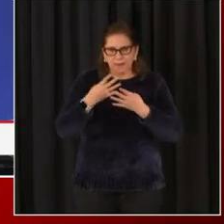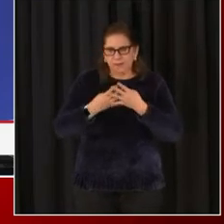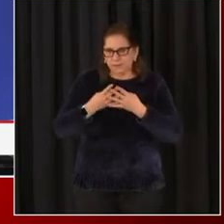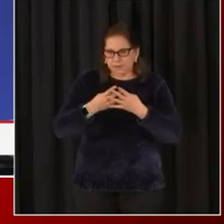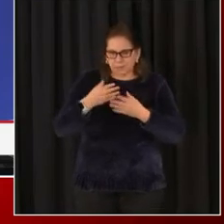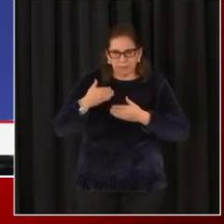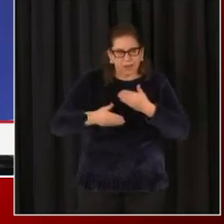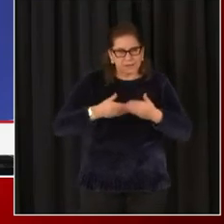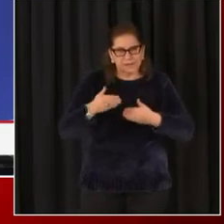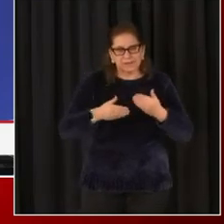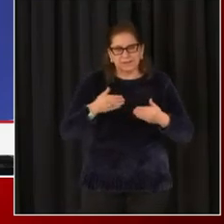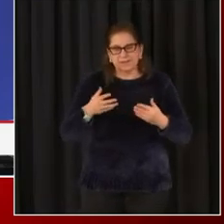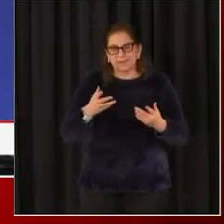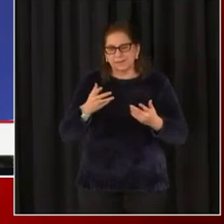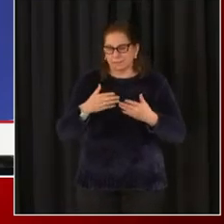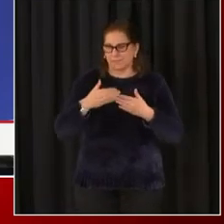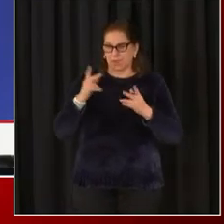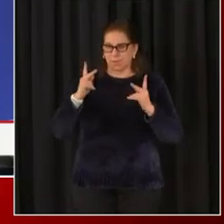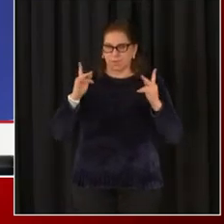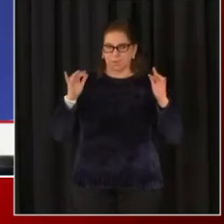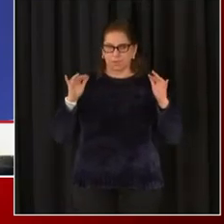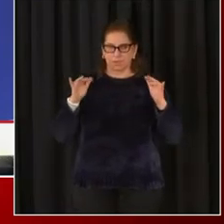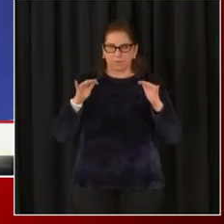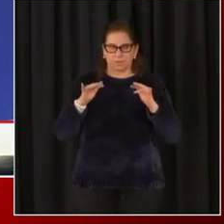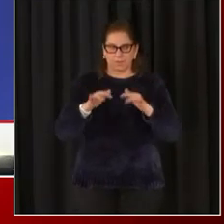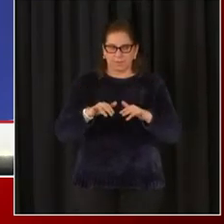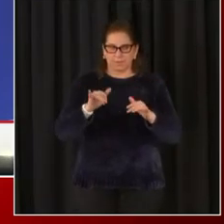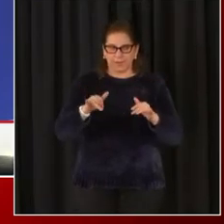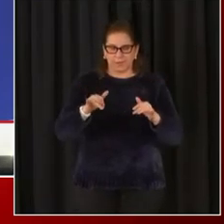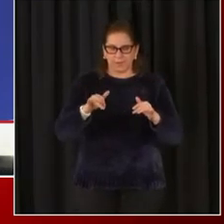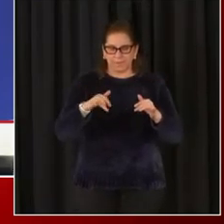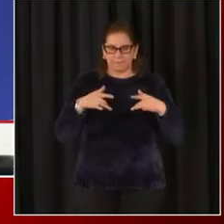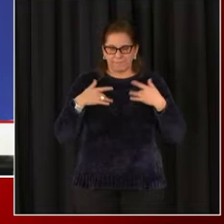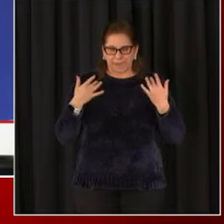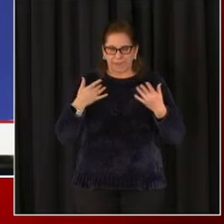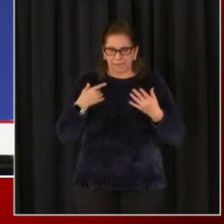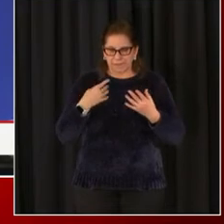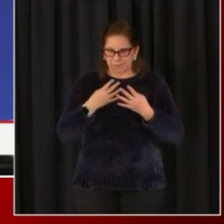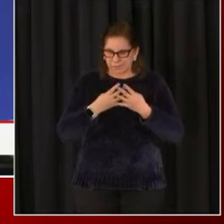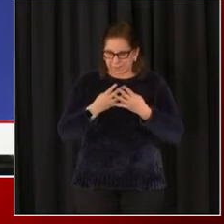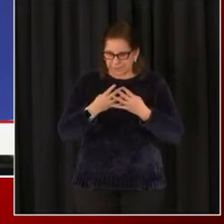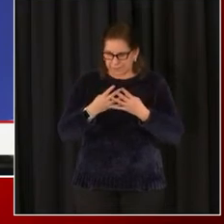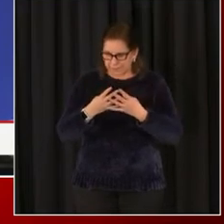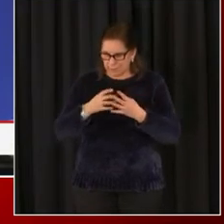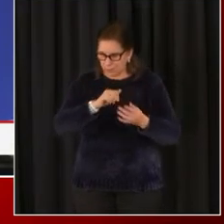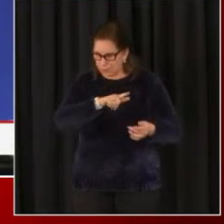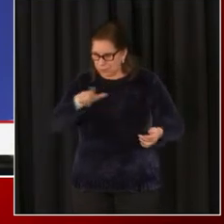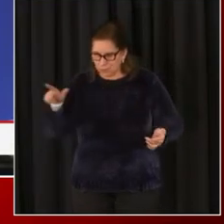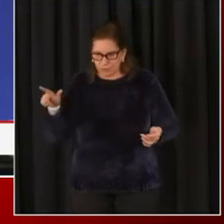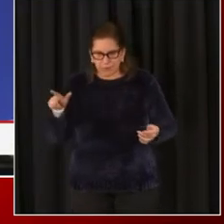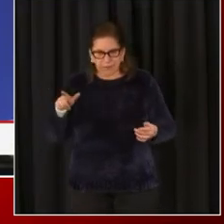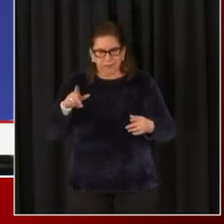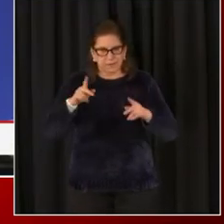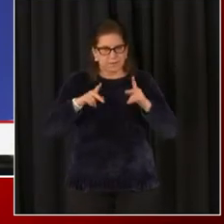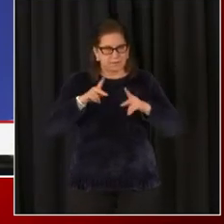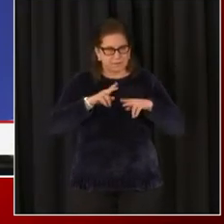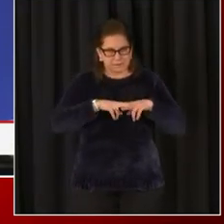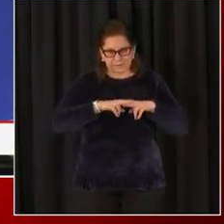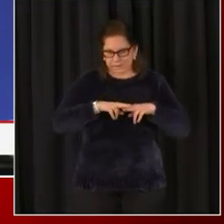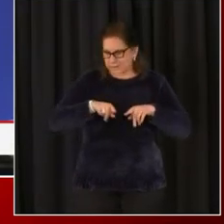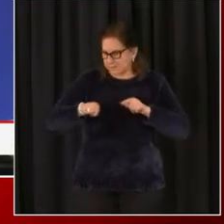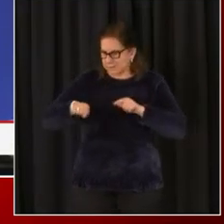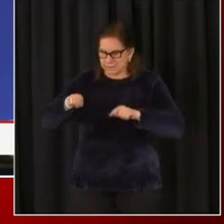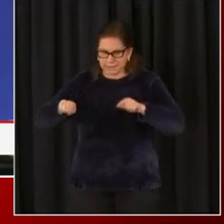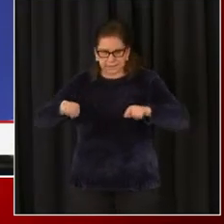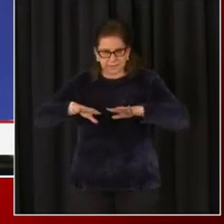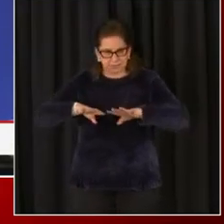processes prior to attending the event, uh, our screening processes. As we arrived for the event, uh, the seating for the event,